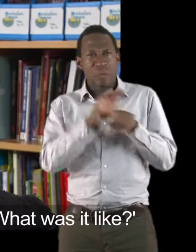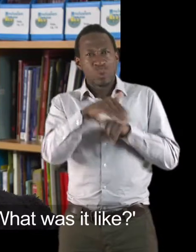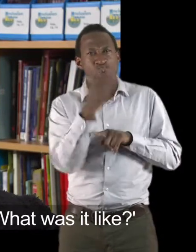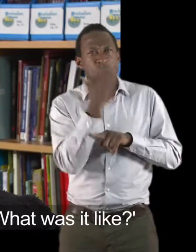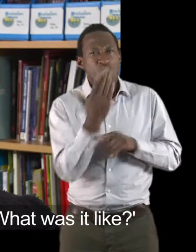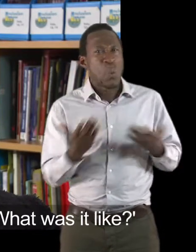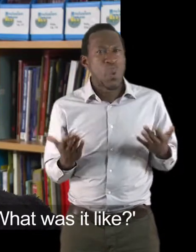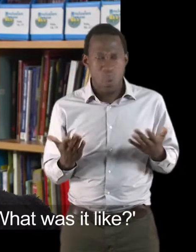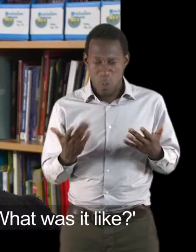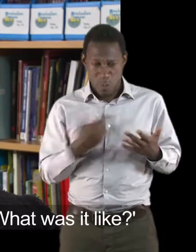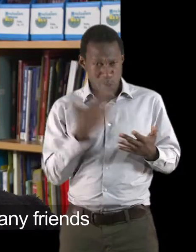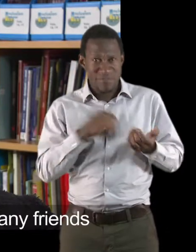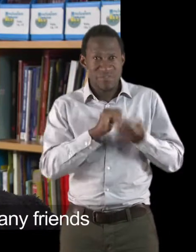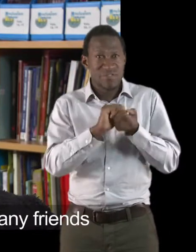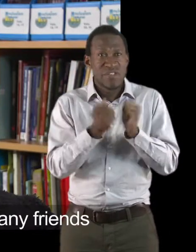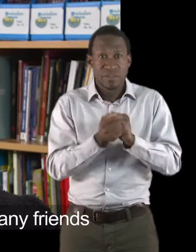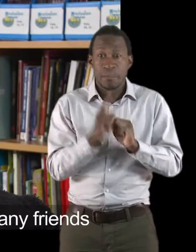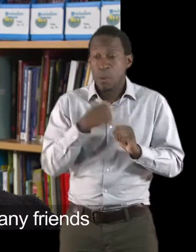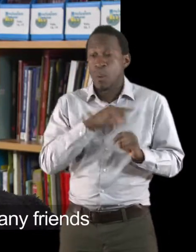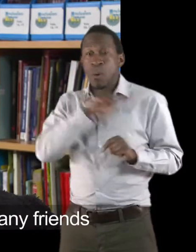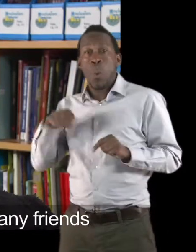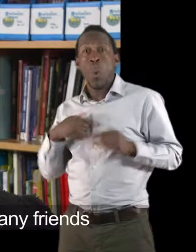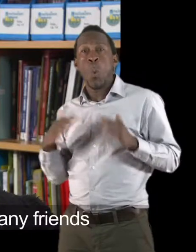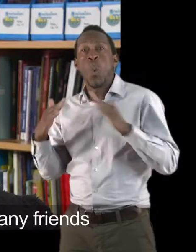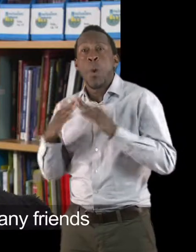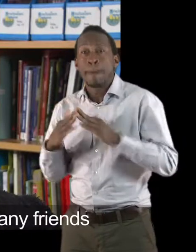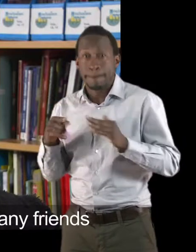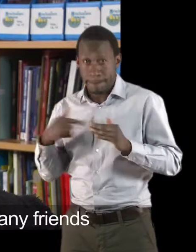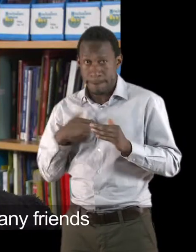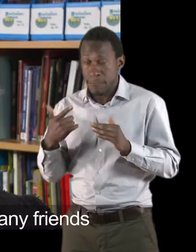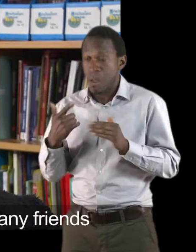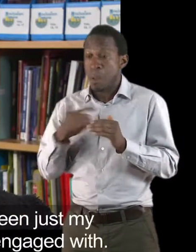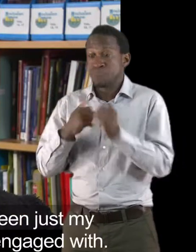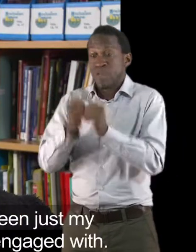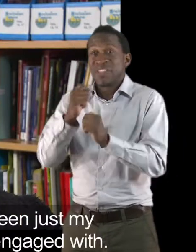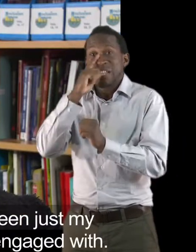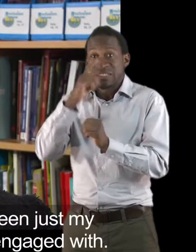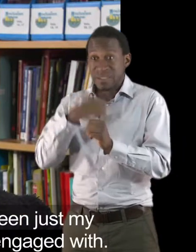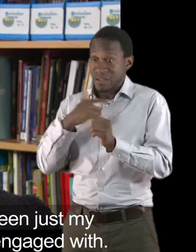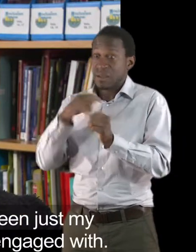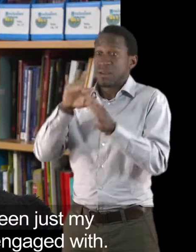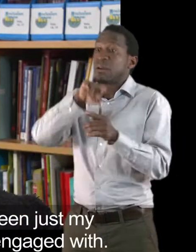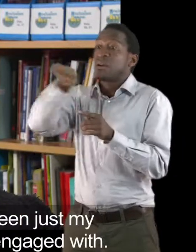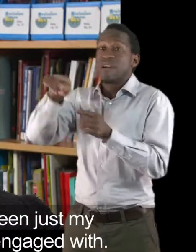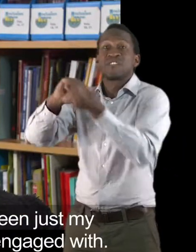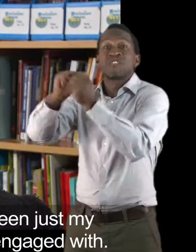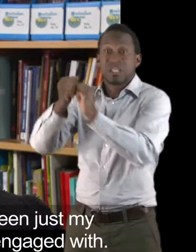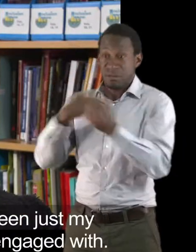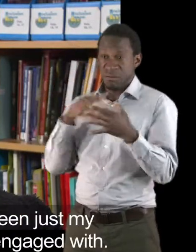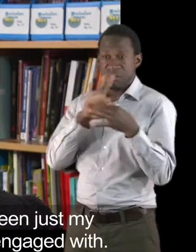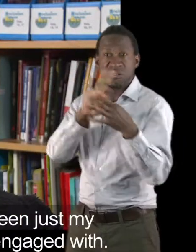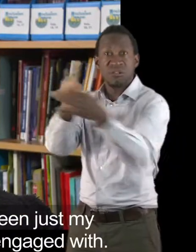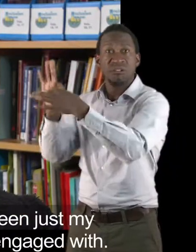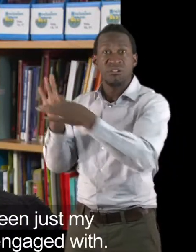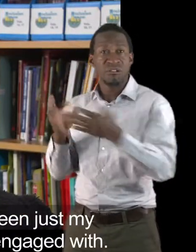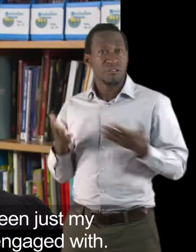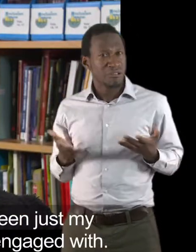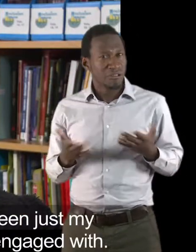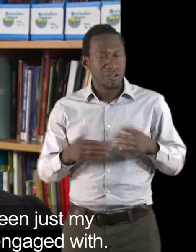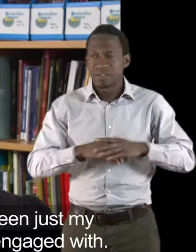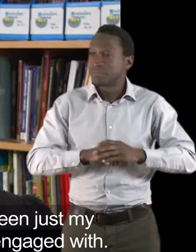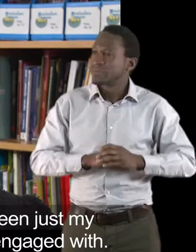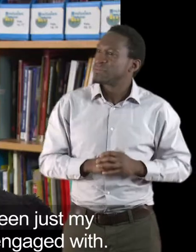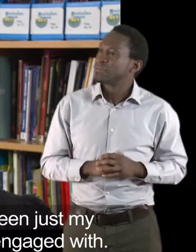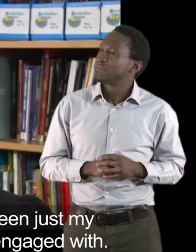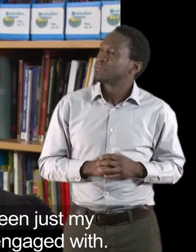what was it like outside school? I didn't, I didn't have any friends. But at home, I would have, it would have been just my brother and